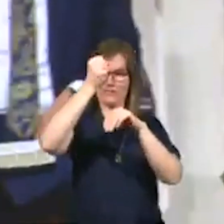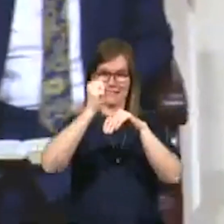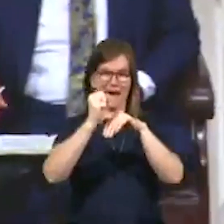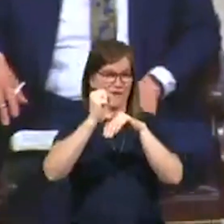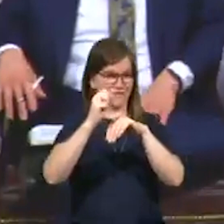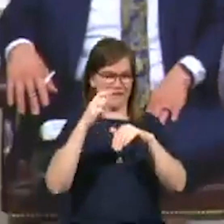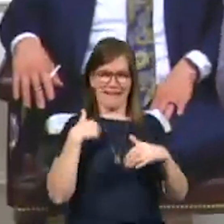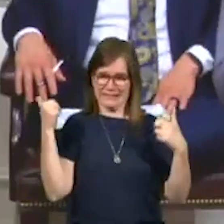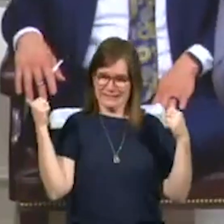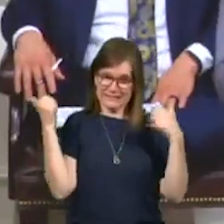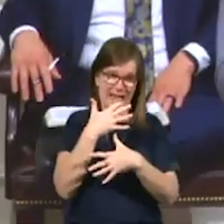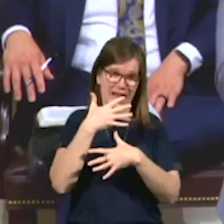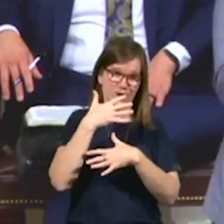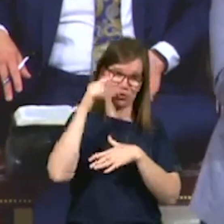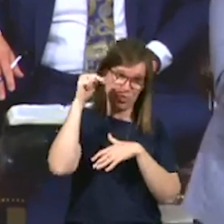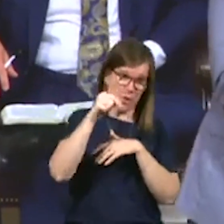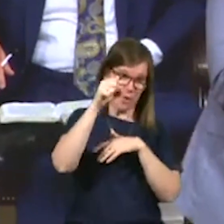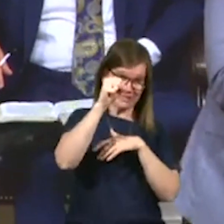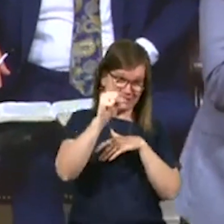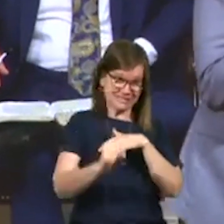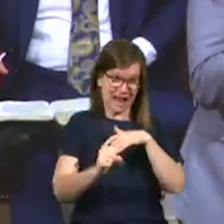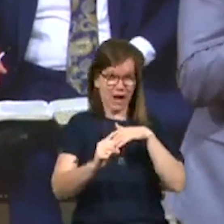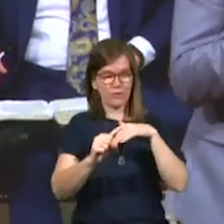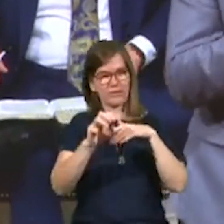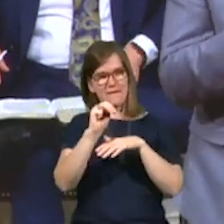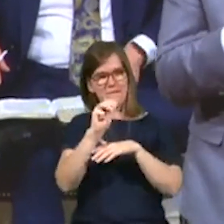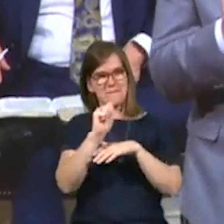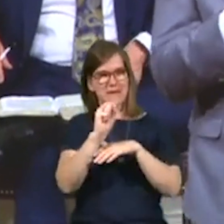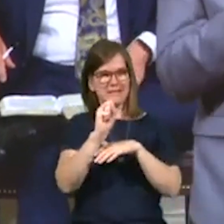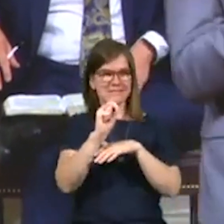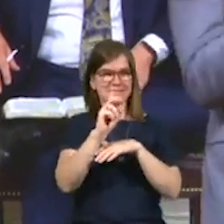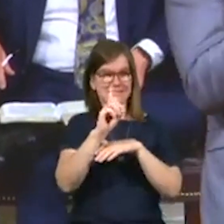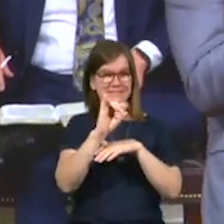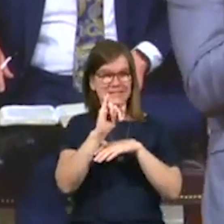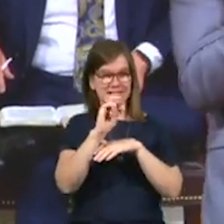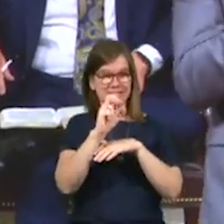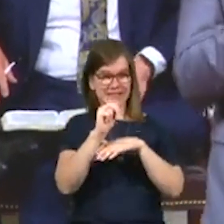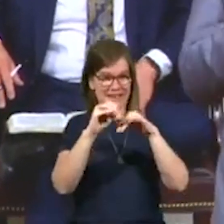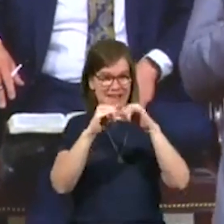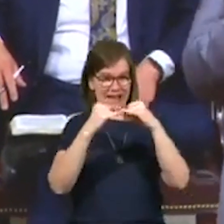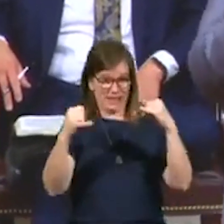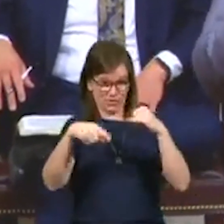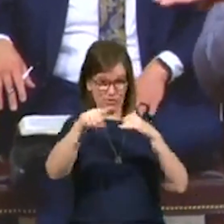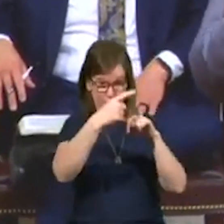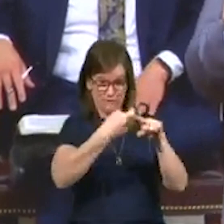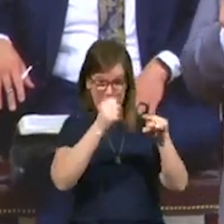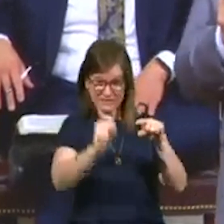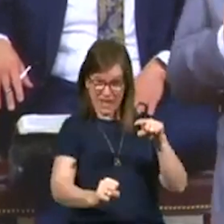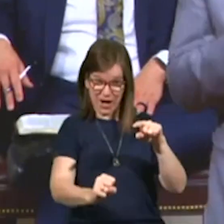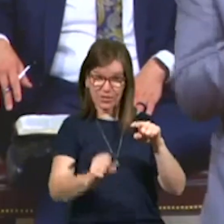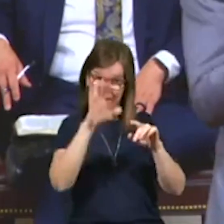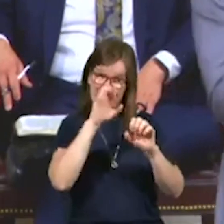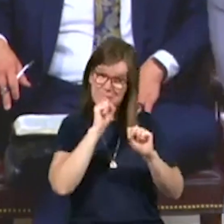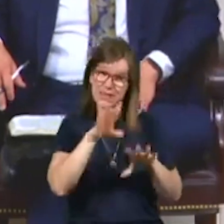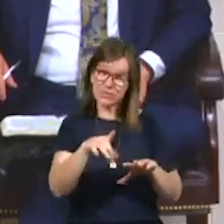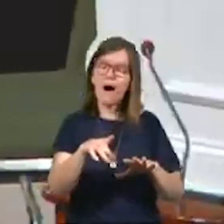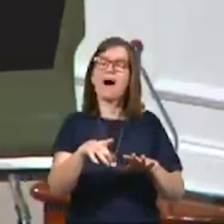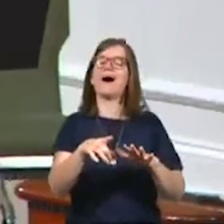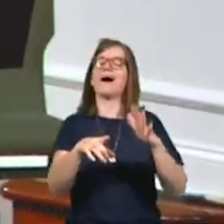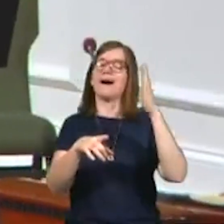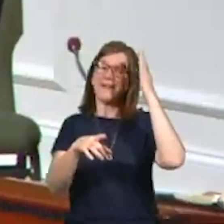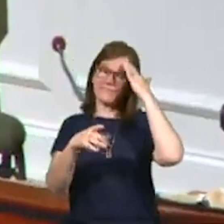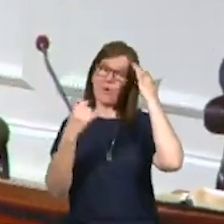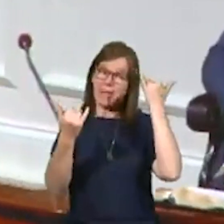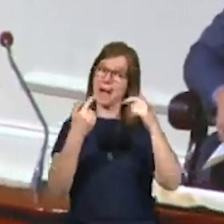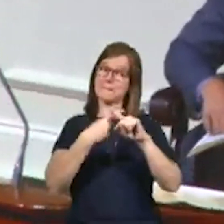I was scared to death to go to South of the Mason-Dixon line. I thought, man, those people, anybody here from the South? God bless you. Okay, good. Well, I know now, but back